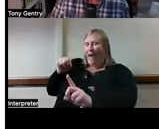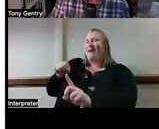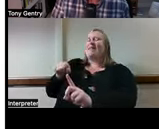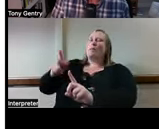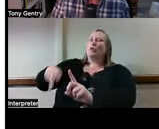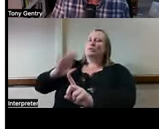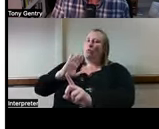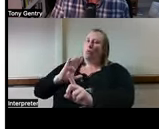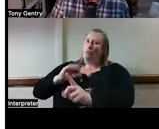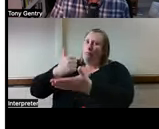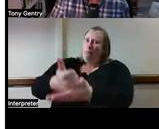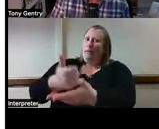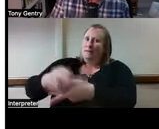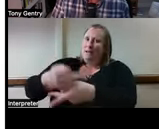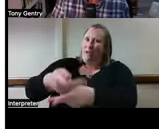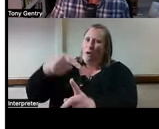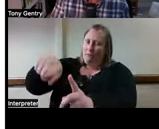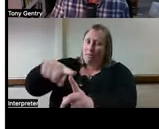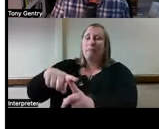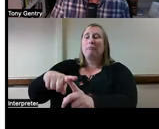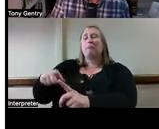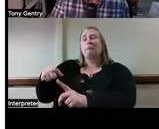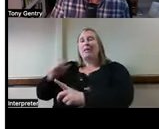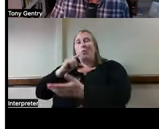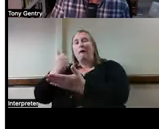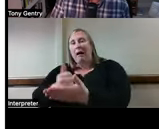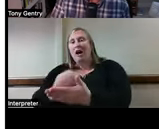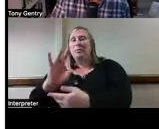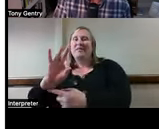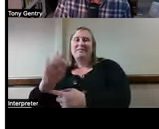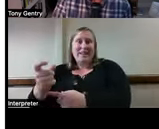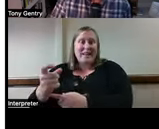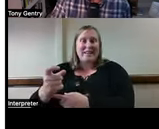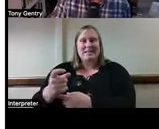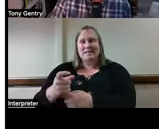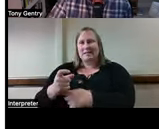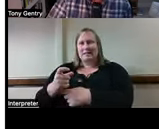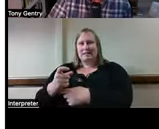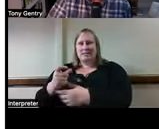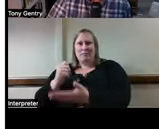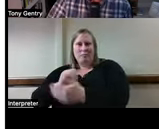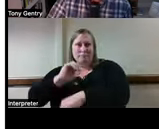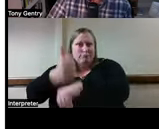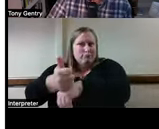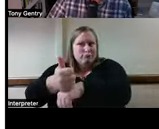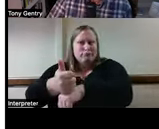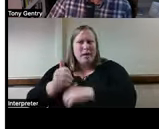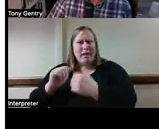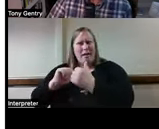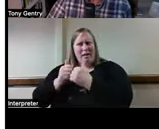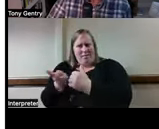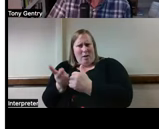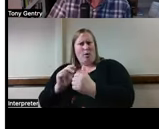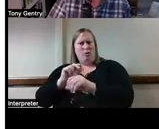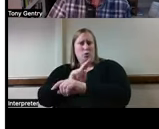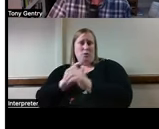be maintaining it, troubleshooting it, and engaged in using it collaboratively with the loved one living at